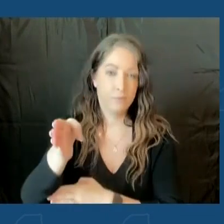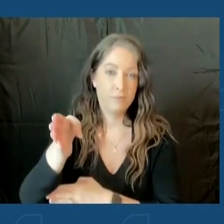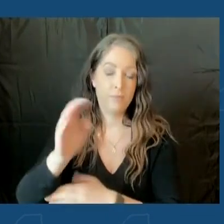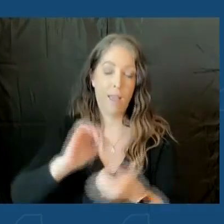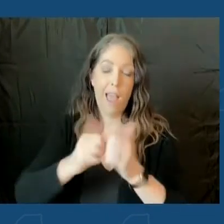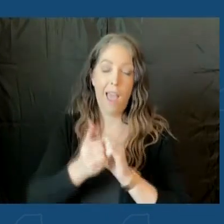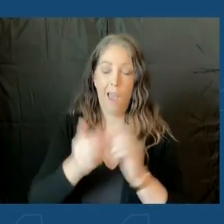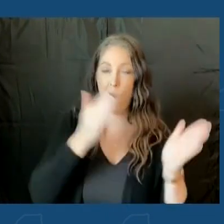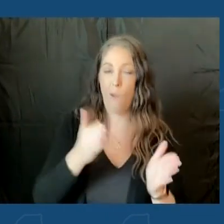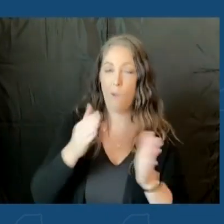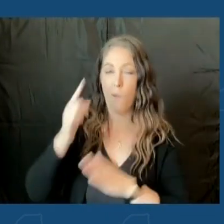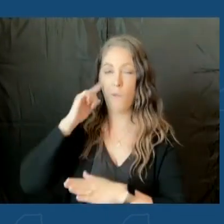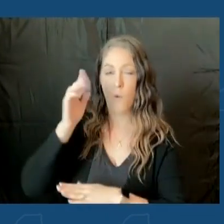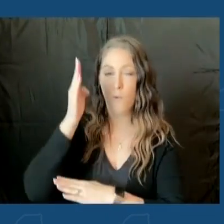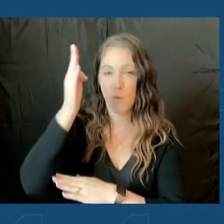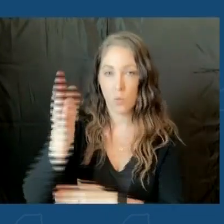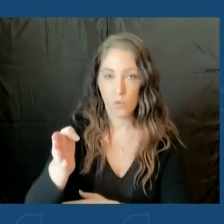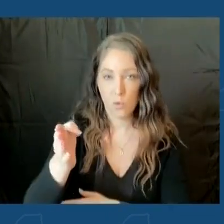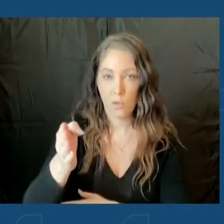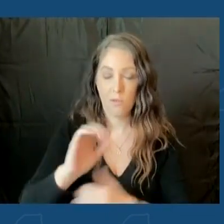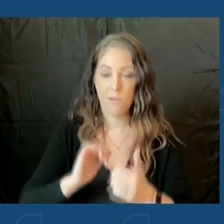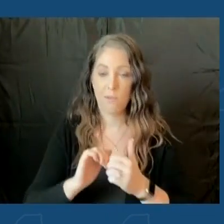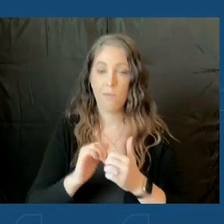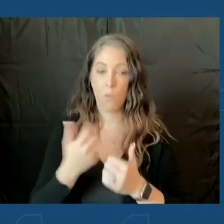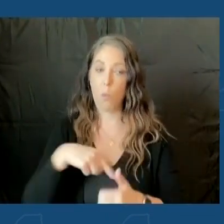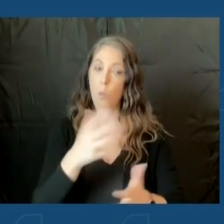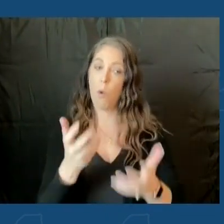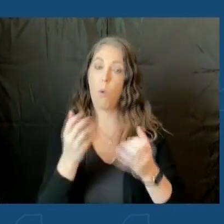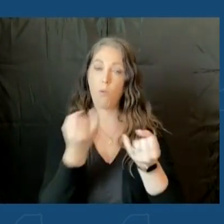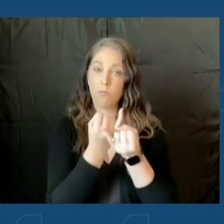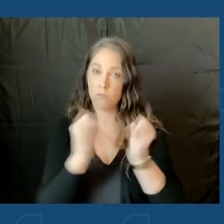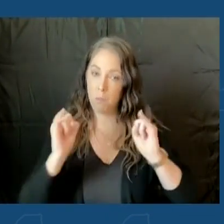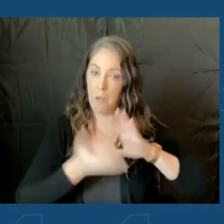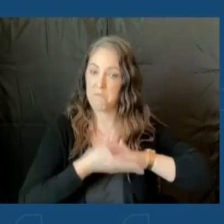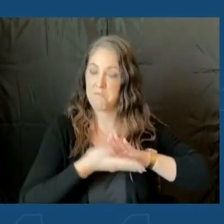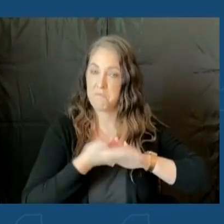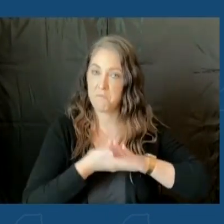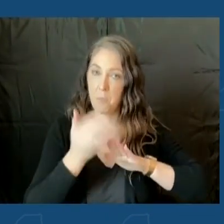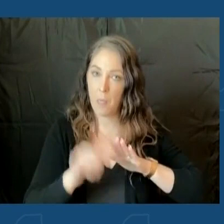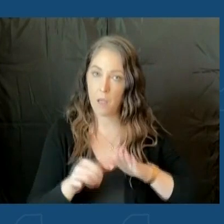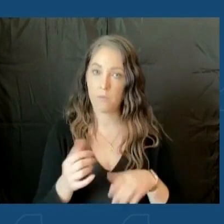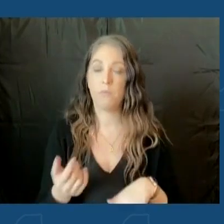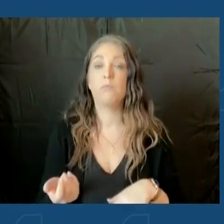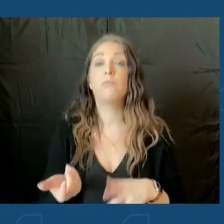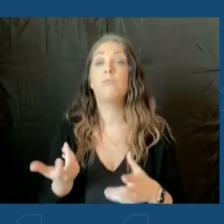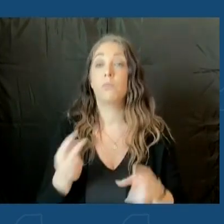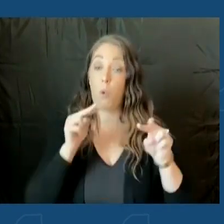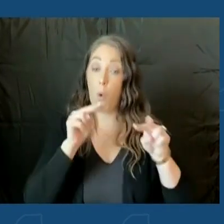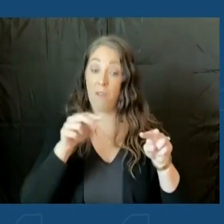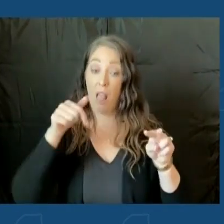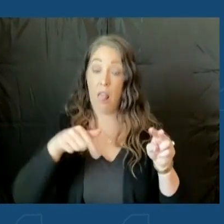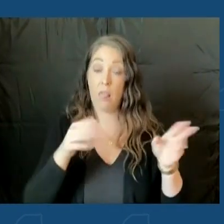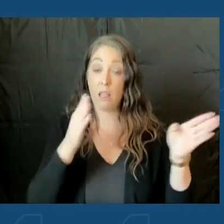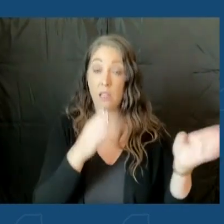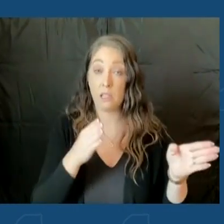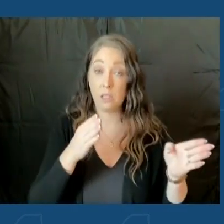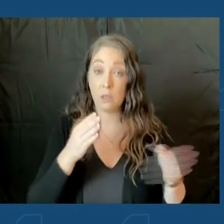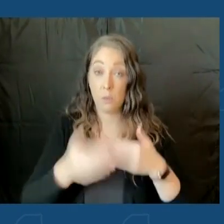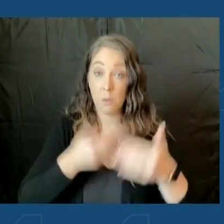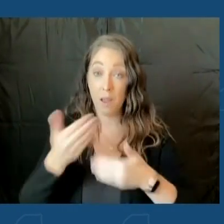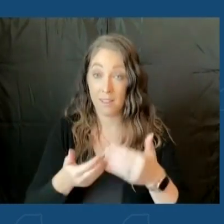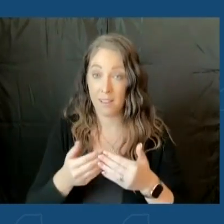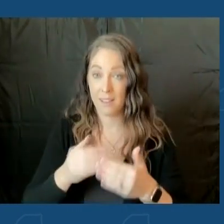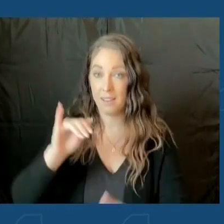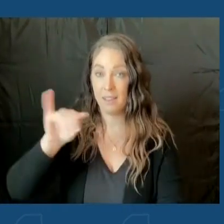and making sure that we are independently running this. So to oversee this process, I'm going to announce that Jackie Bray, our commissioner,